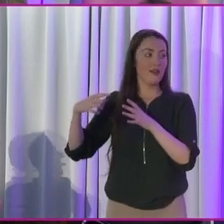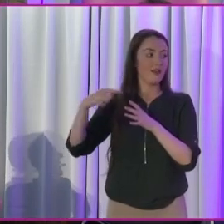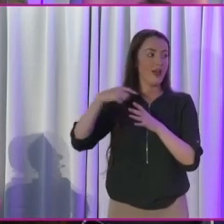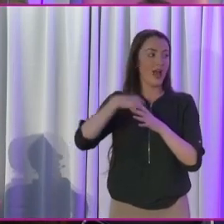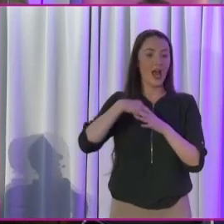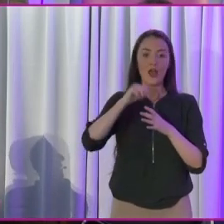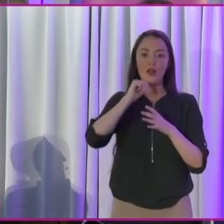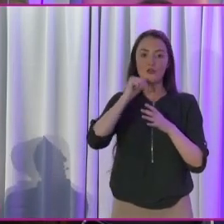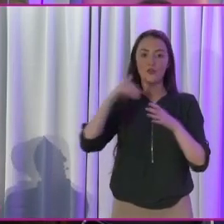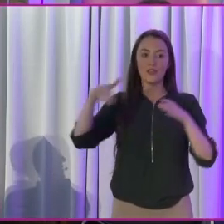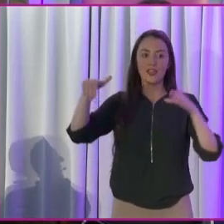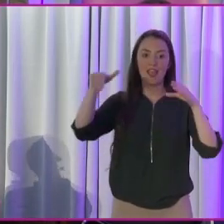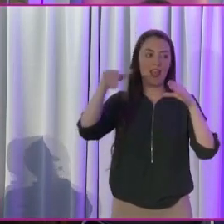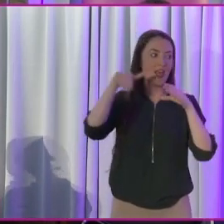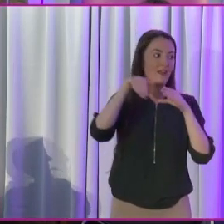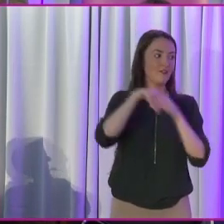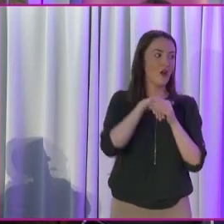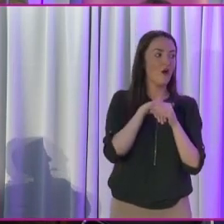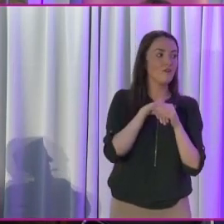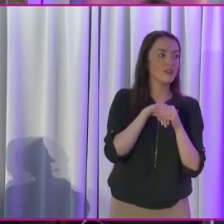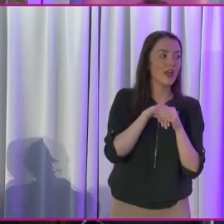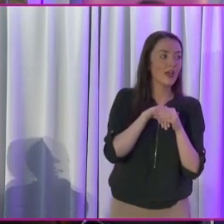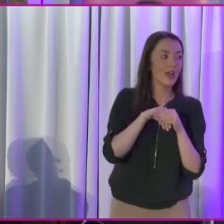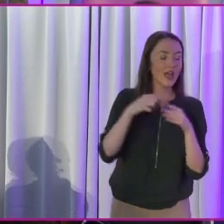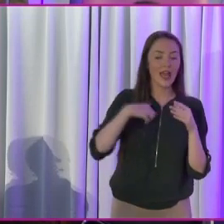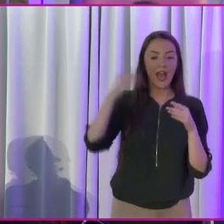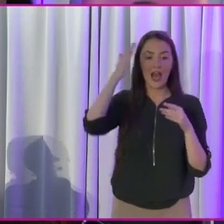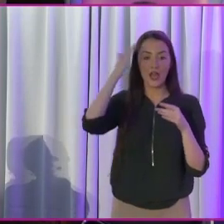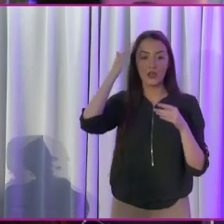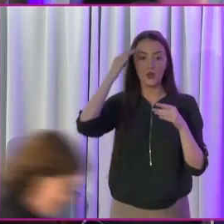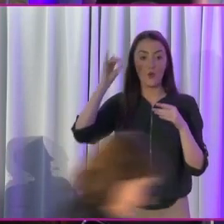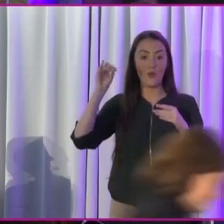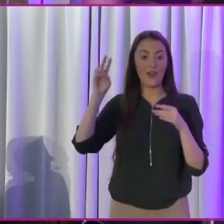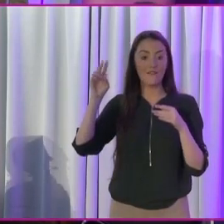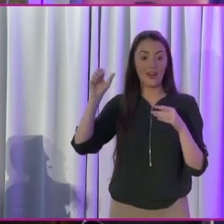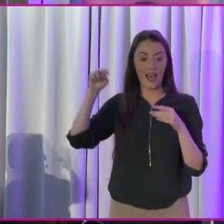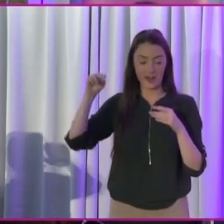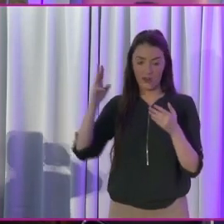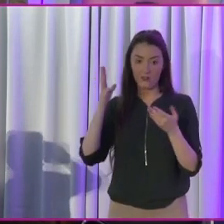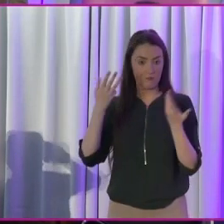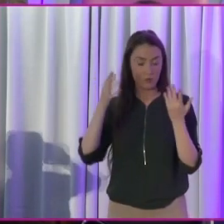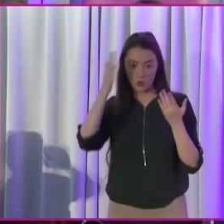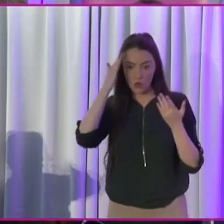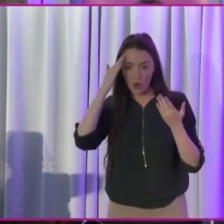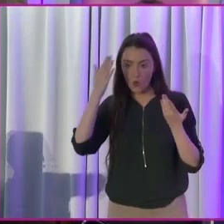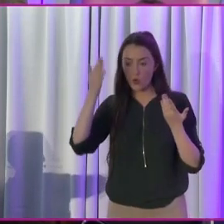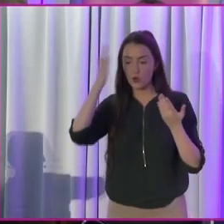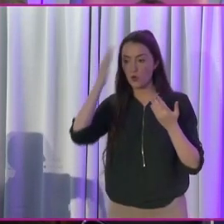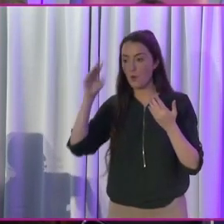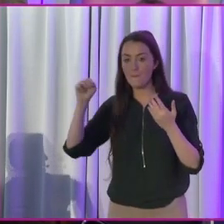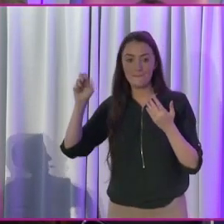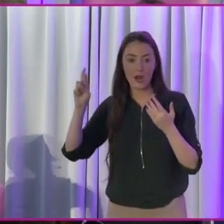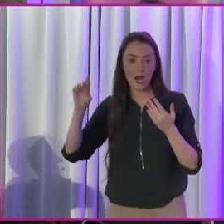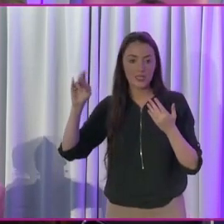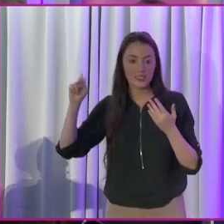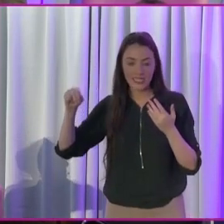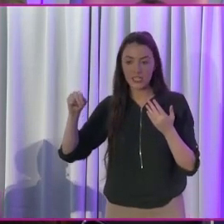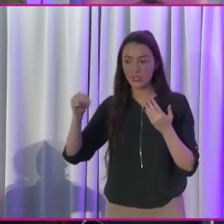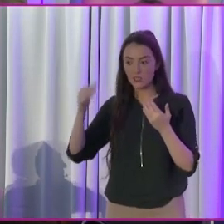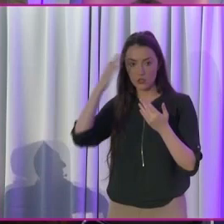have not prepared to some autonomously now. I know Van well, I know Martin, the DSBL. Welcome,